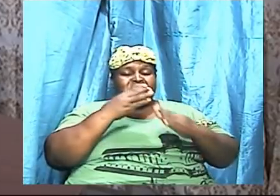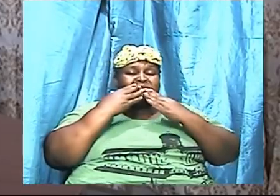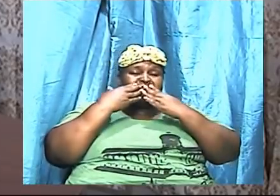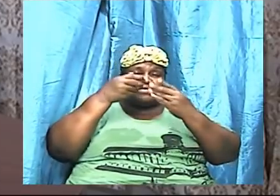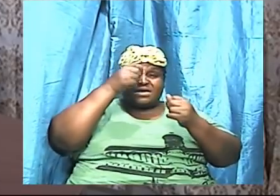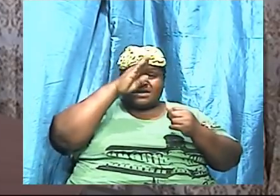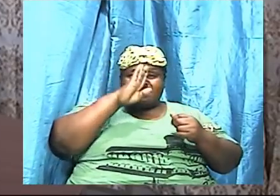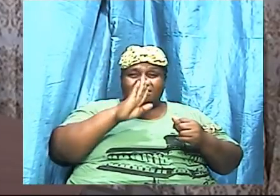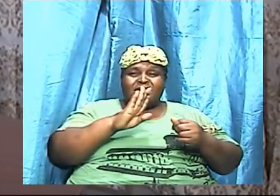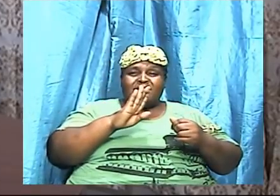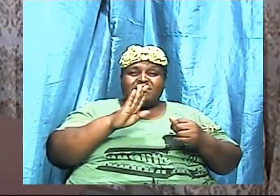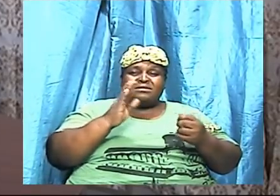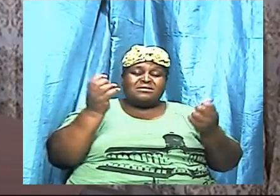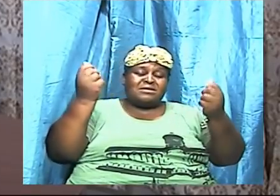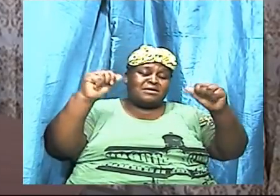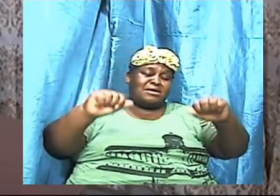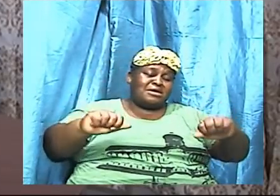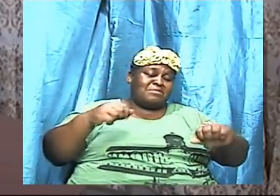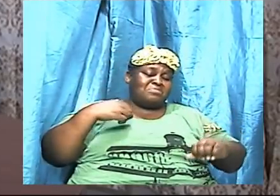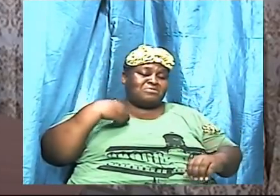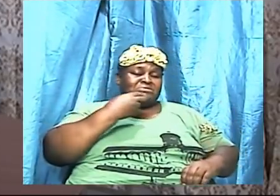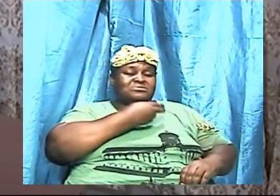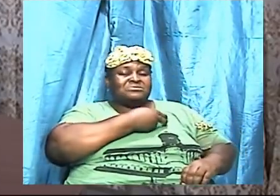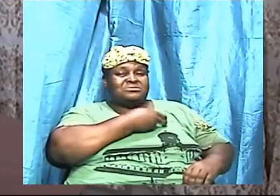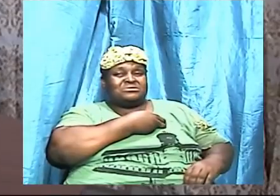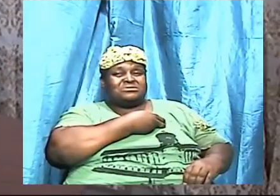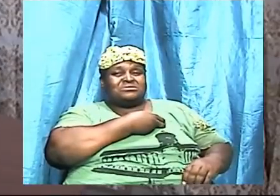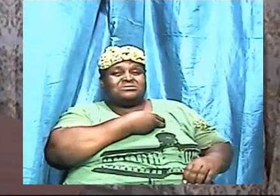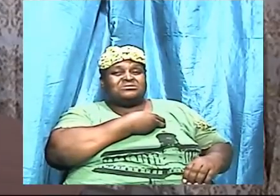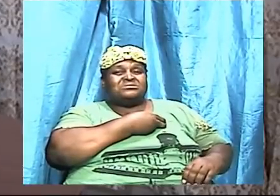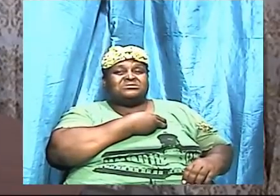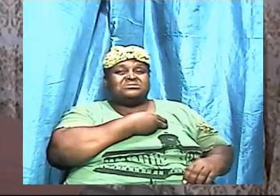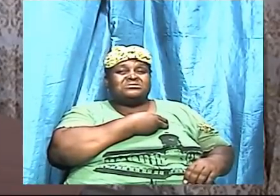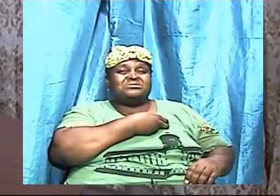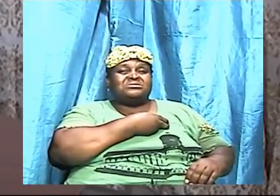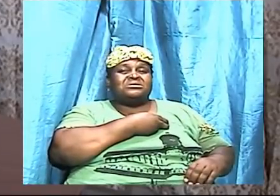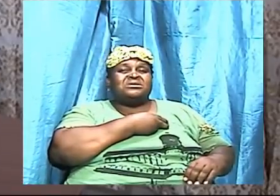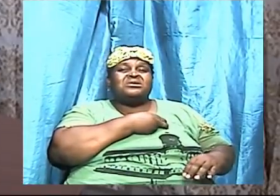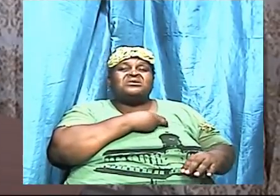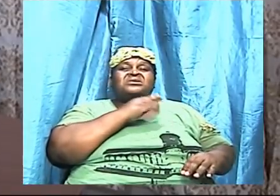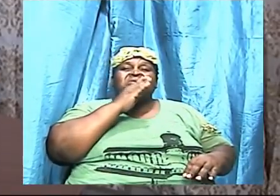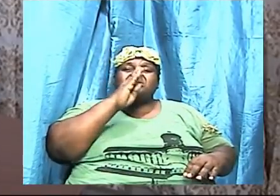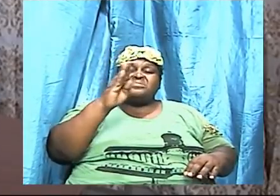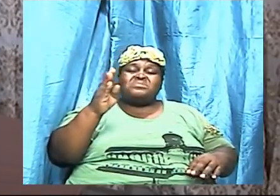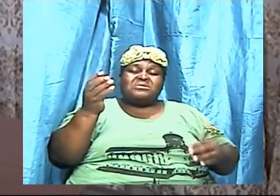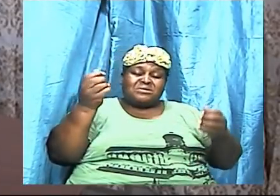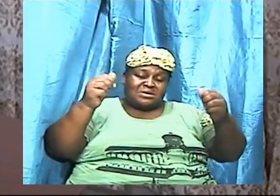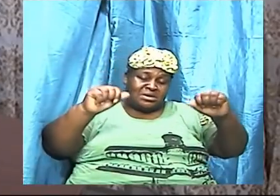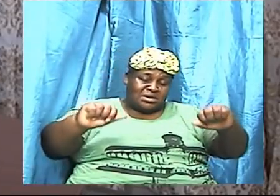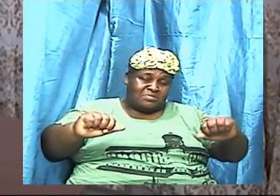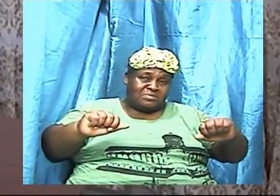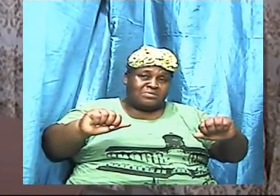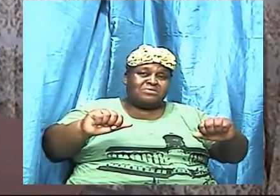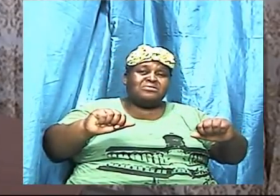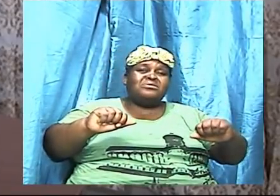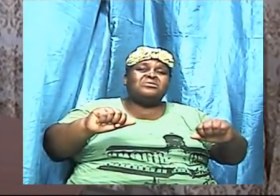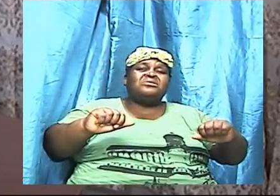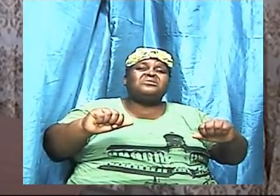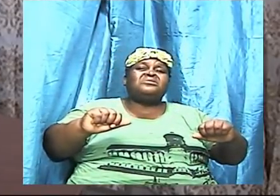allowed us, enabled us to drill down, to be able to drill down and to